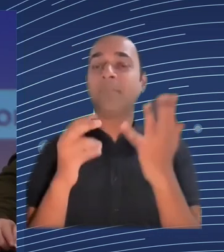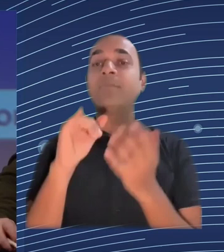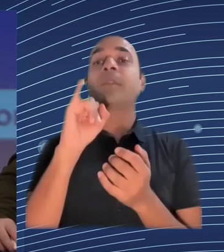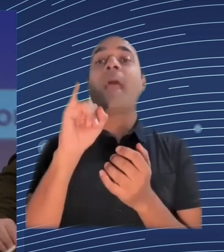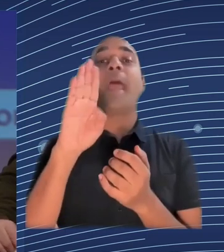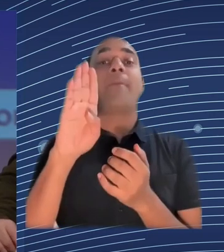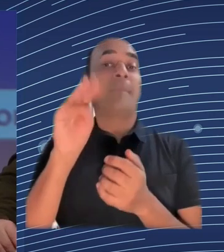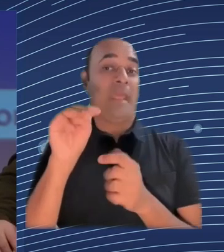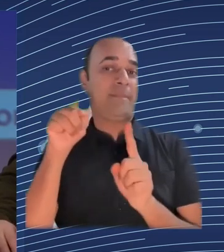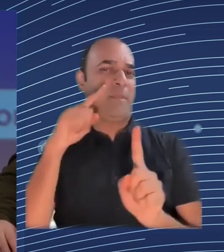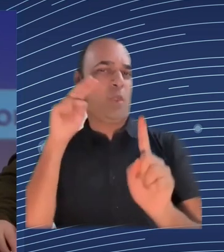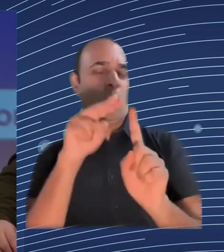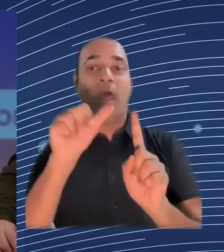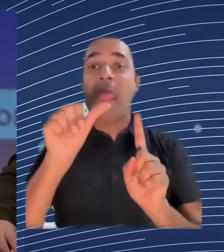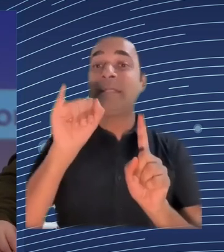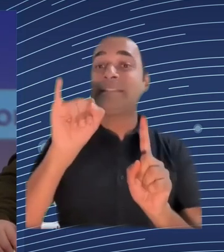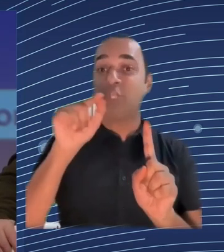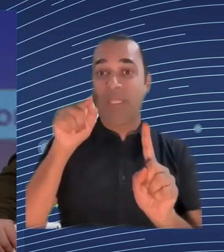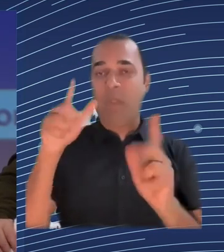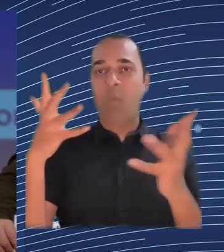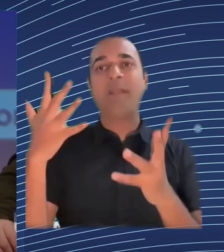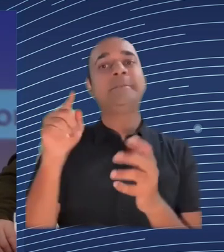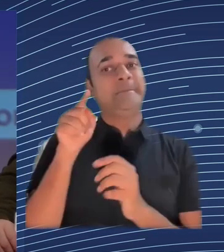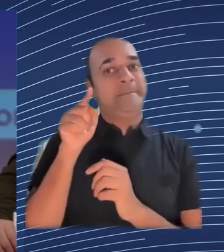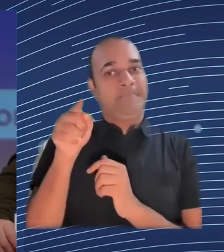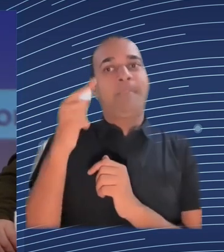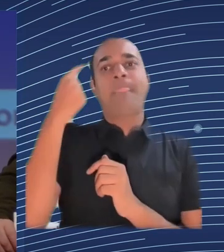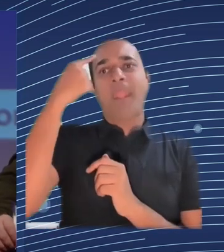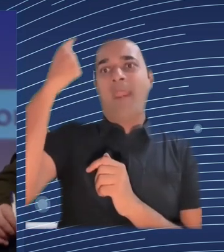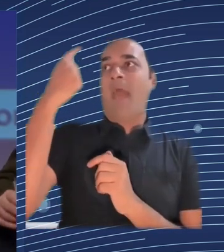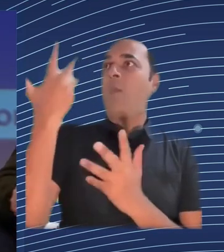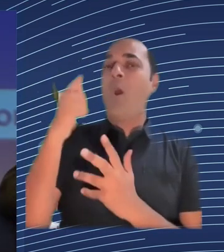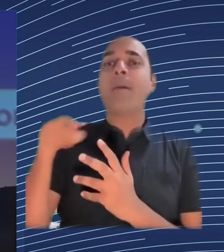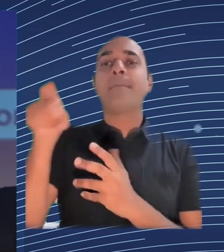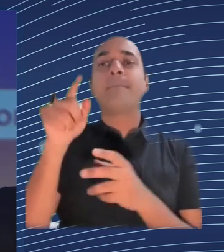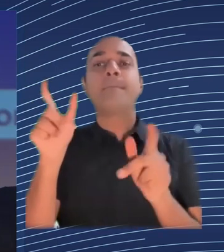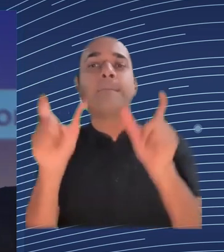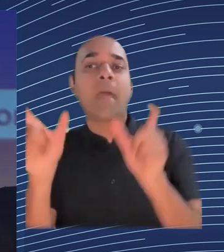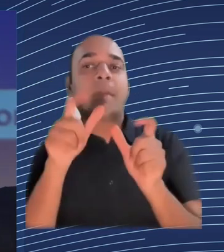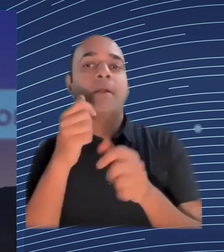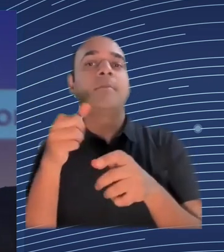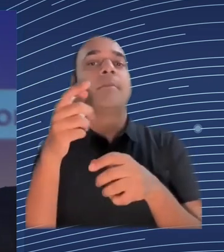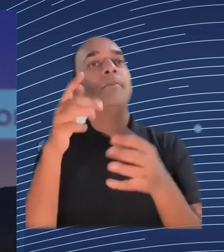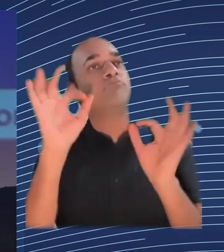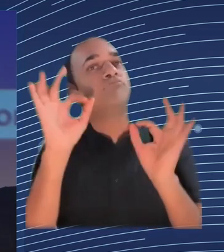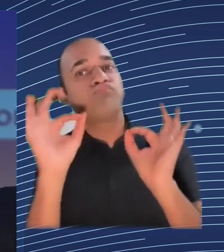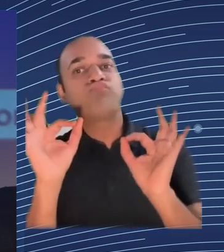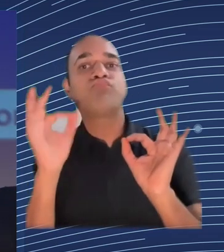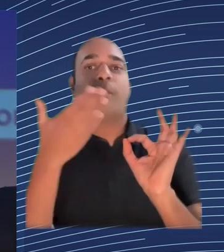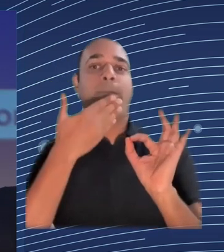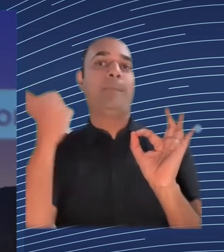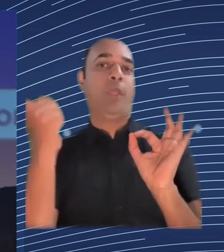to add insights to it one of our key principles that we don't break is that humans must be kept in the loop